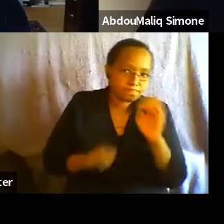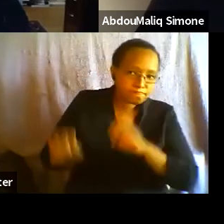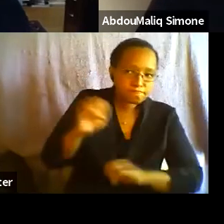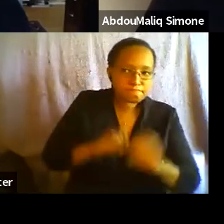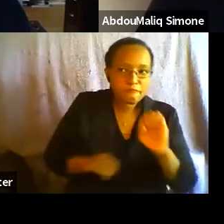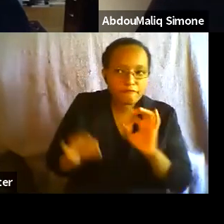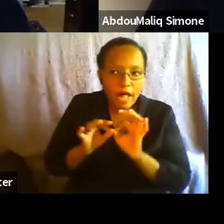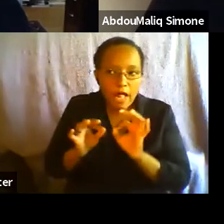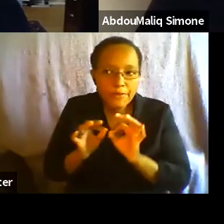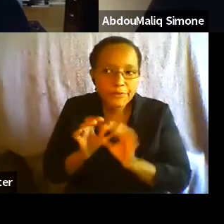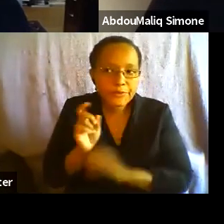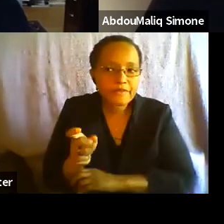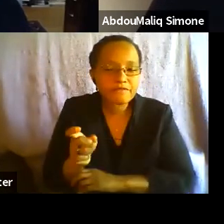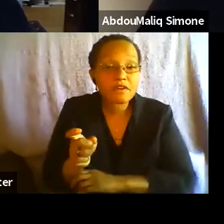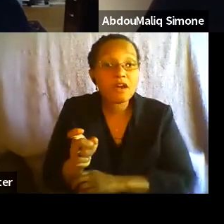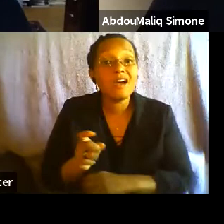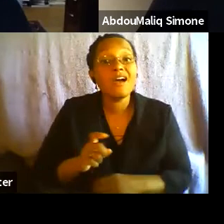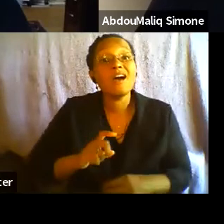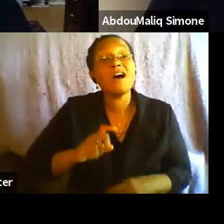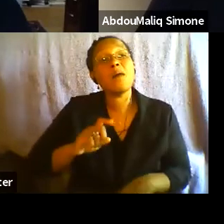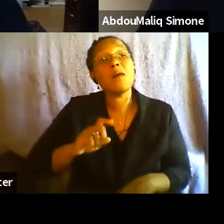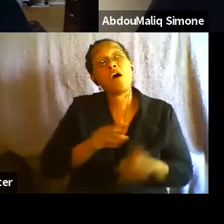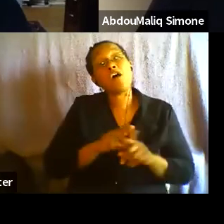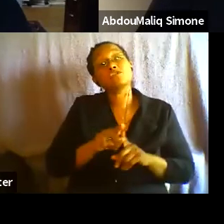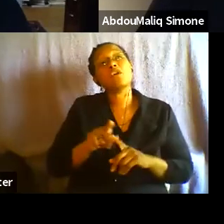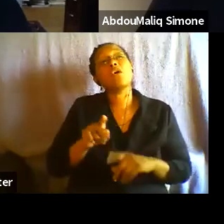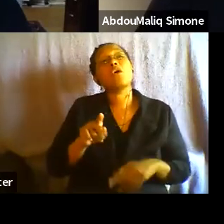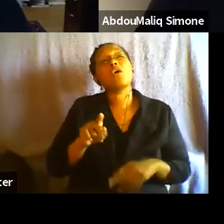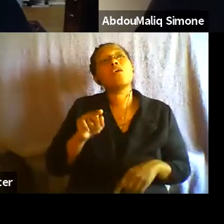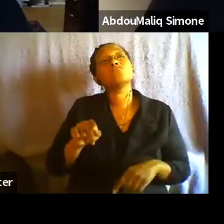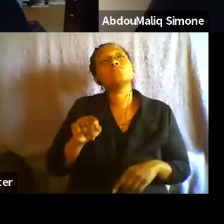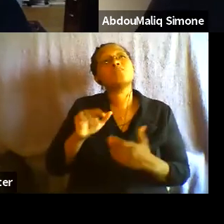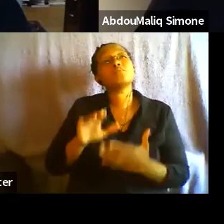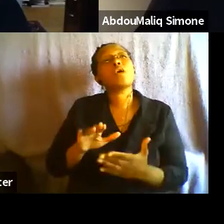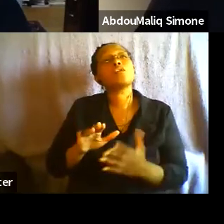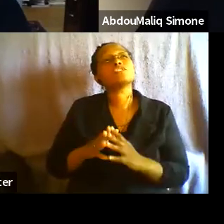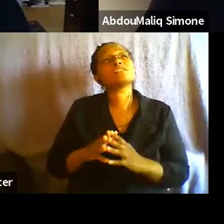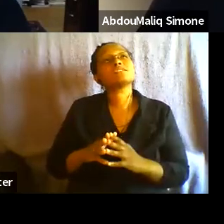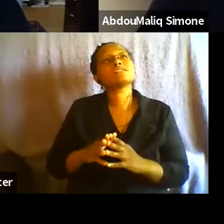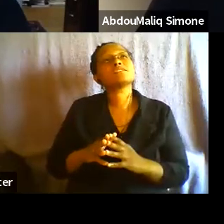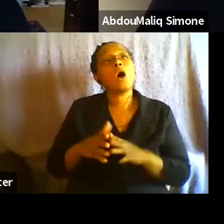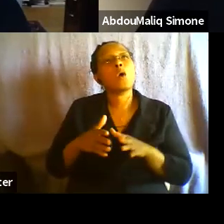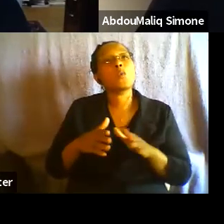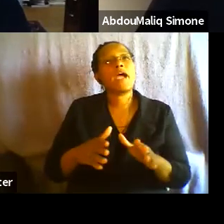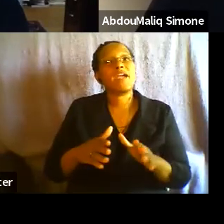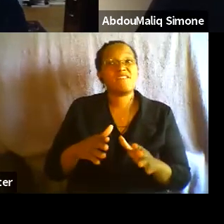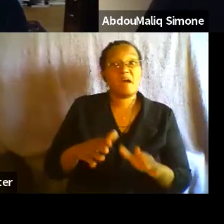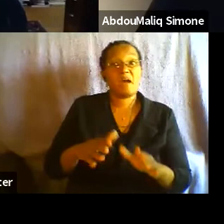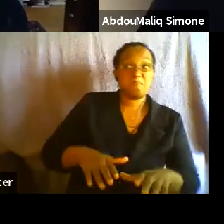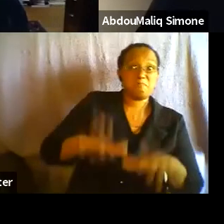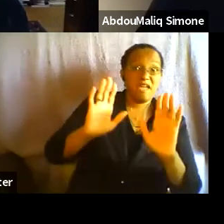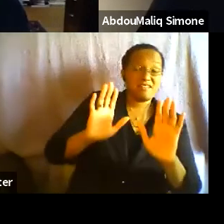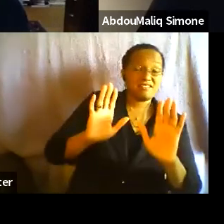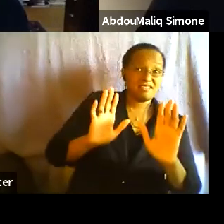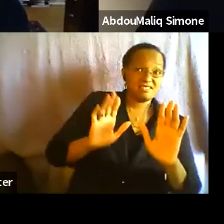it's simply a way of, of abandoning, of trying to abandon either positions of being abandoned or